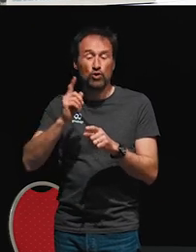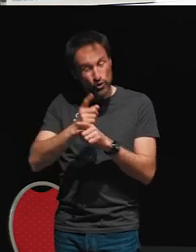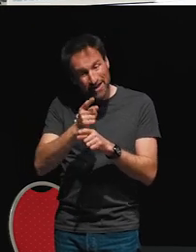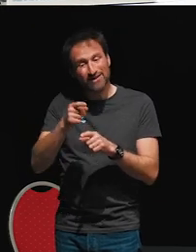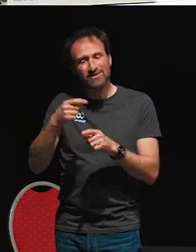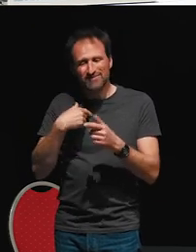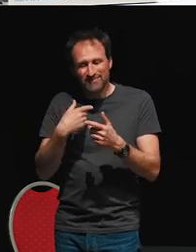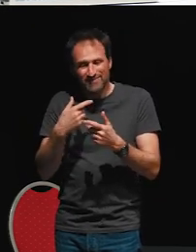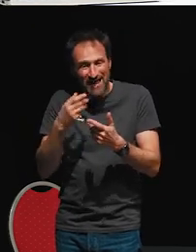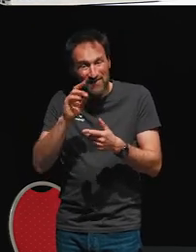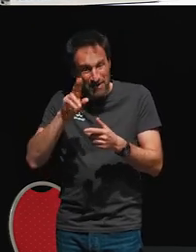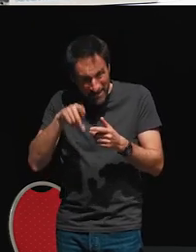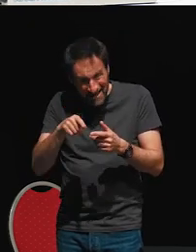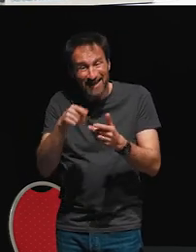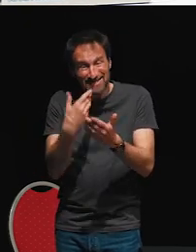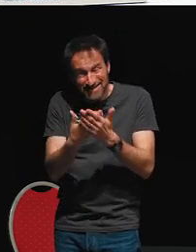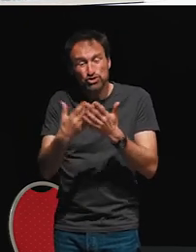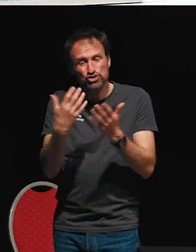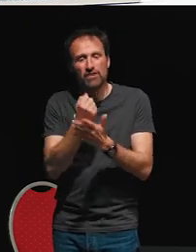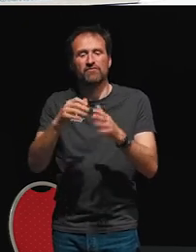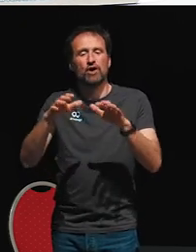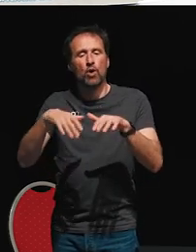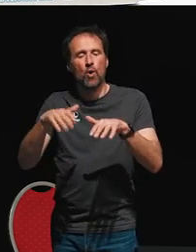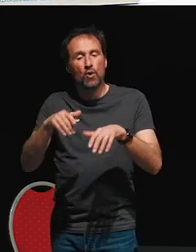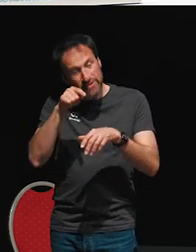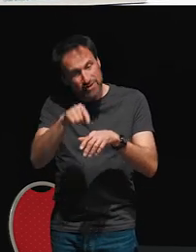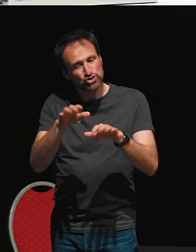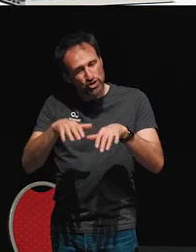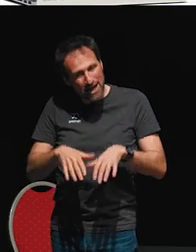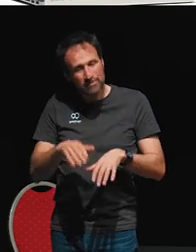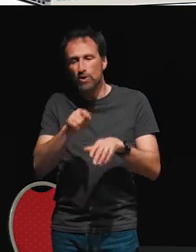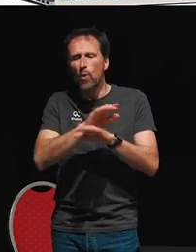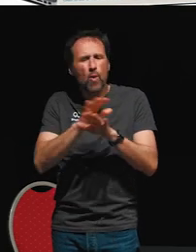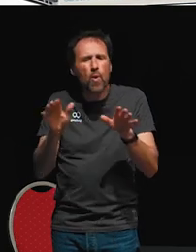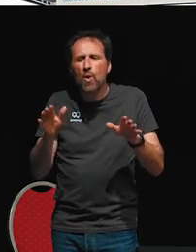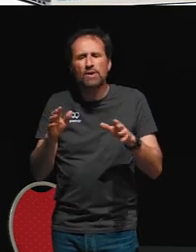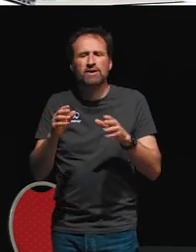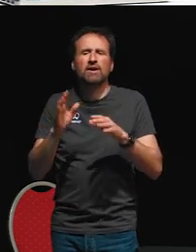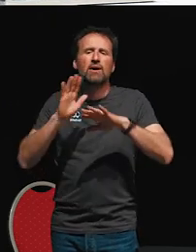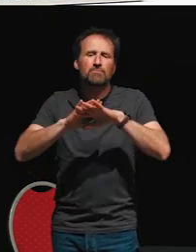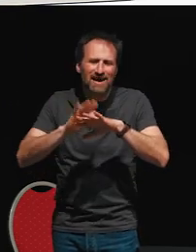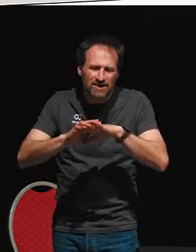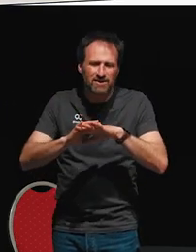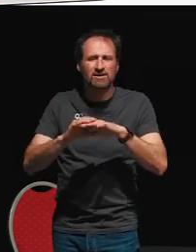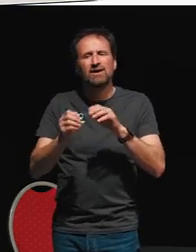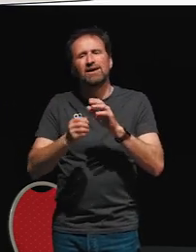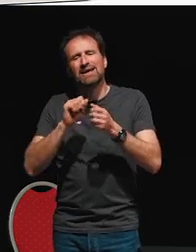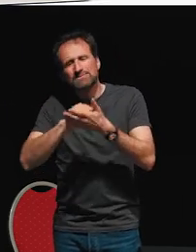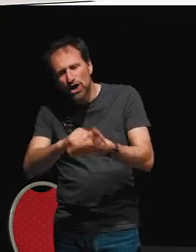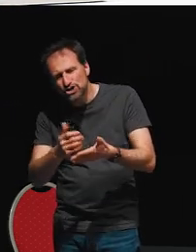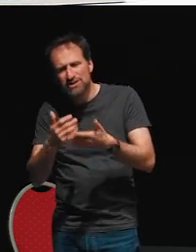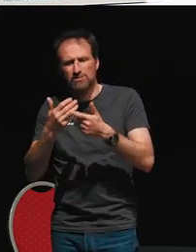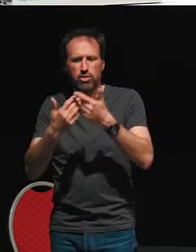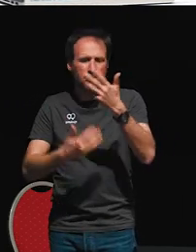this process without layering abstractions and patterns on top of that. And I think this ability of